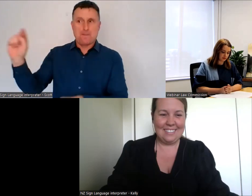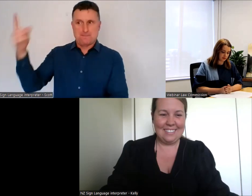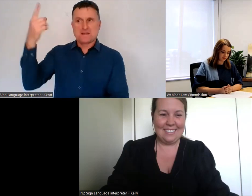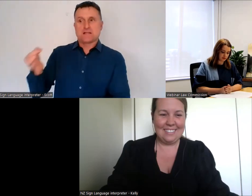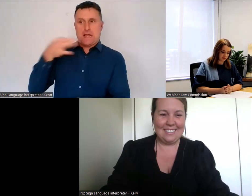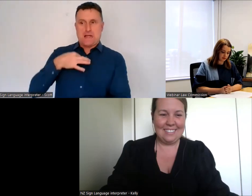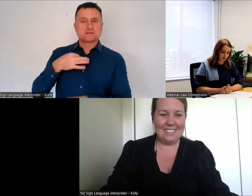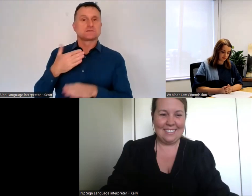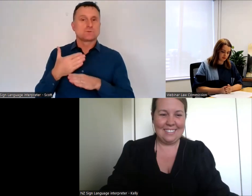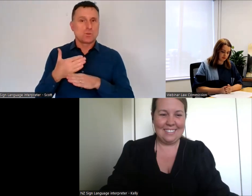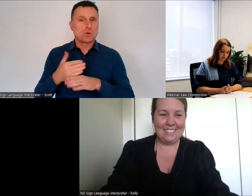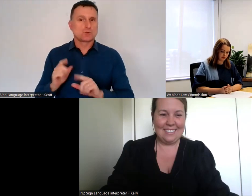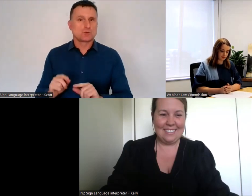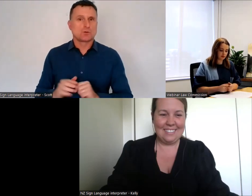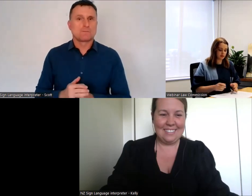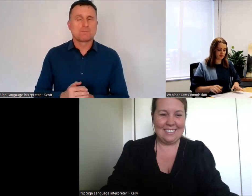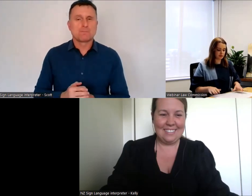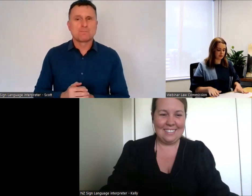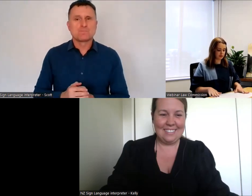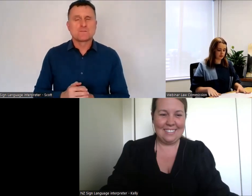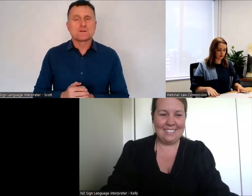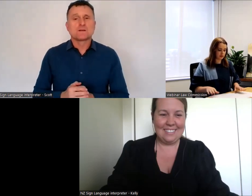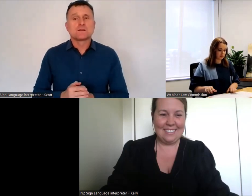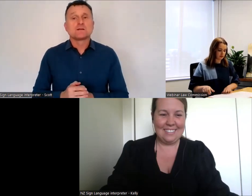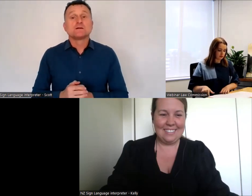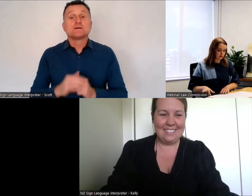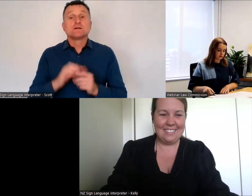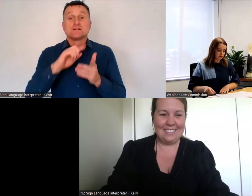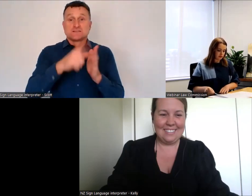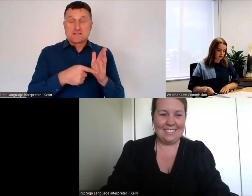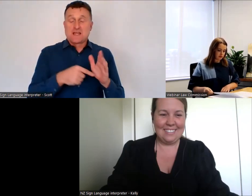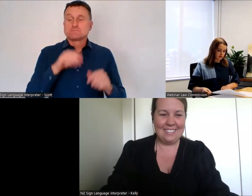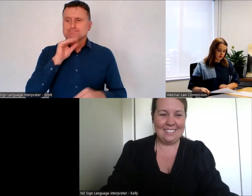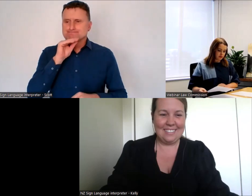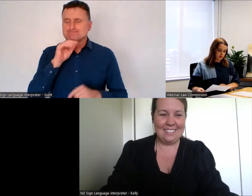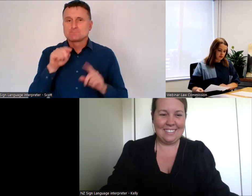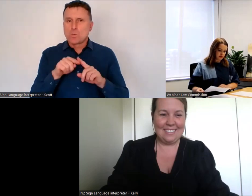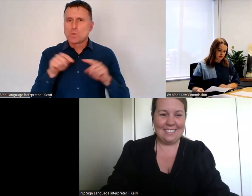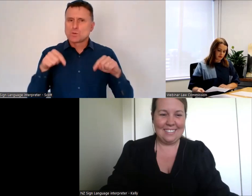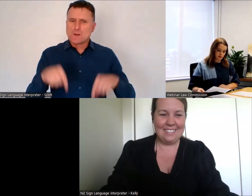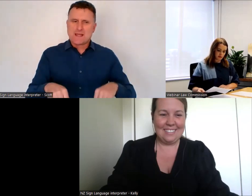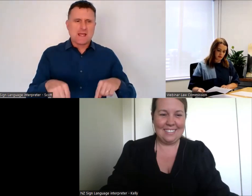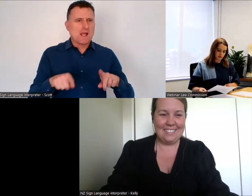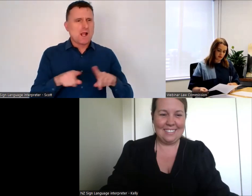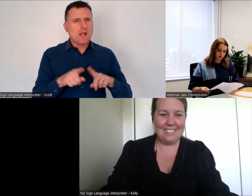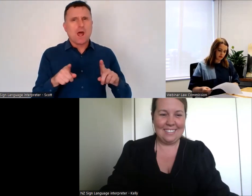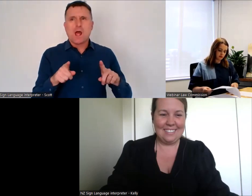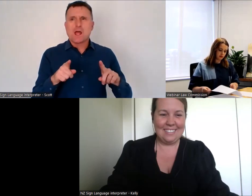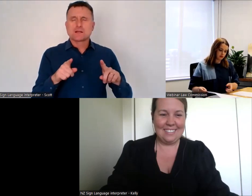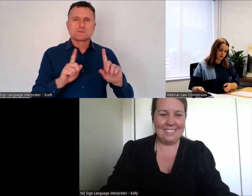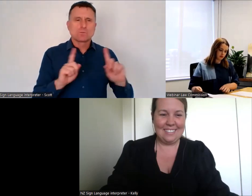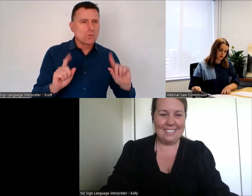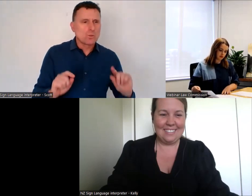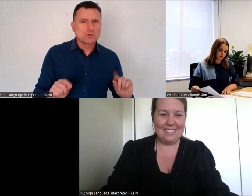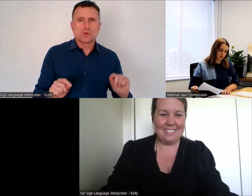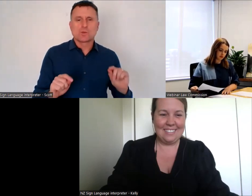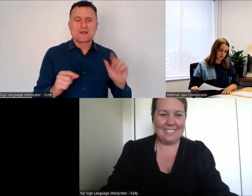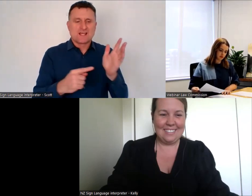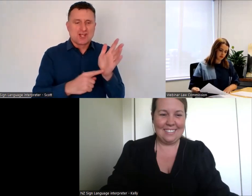more detail on the scope of our review and the key things we're touching on in our terms of reference. The terms of